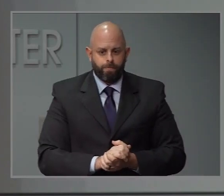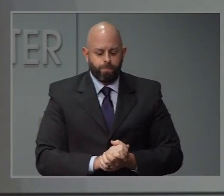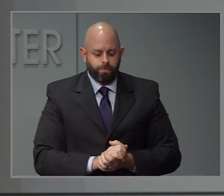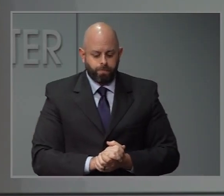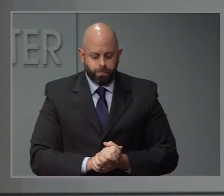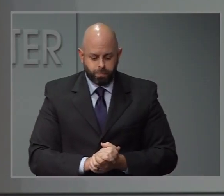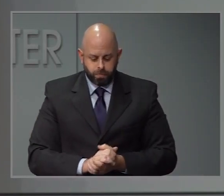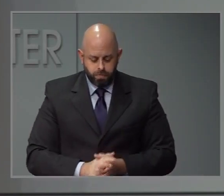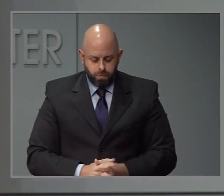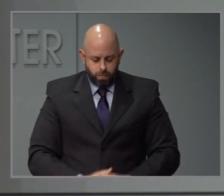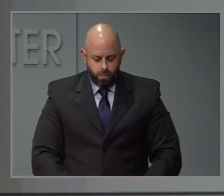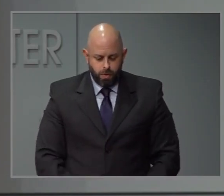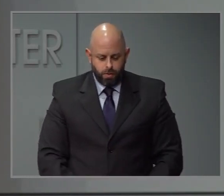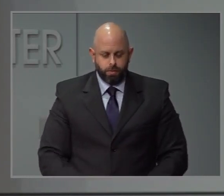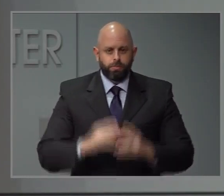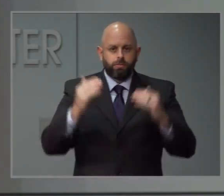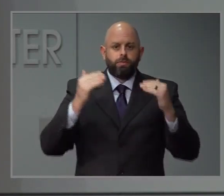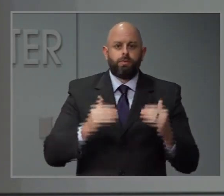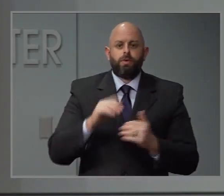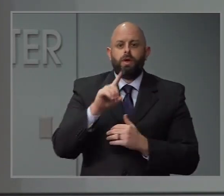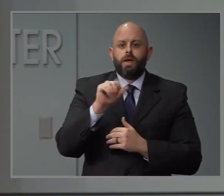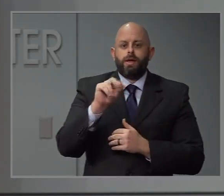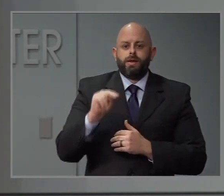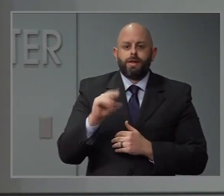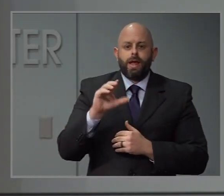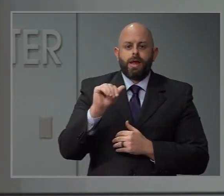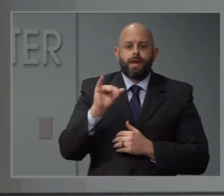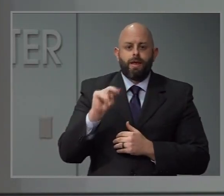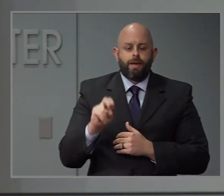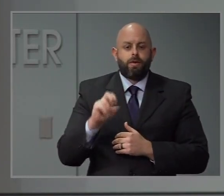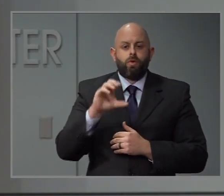Next question is Dan Kane, News and Observer.